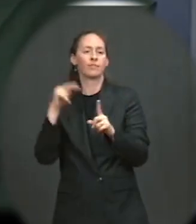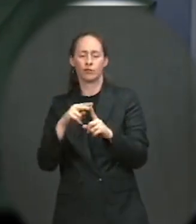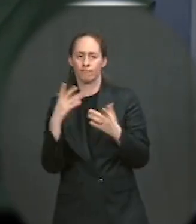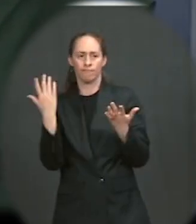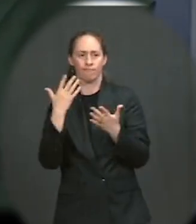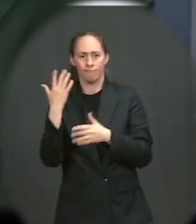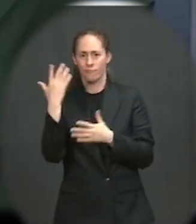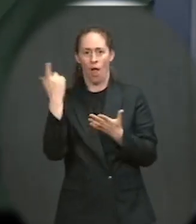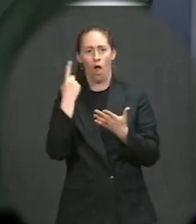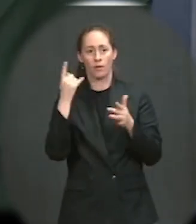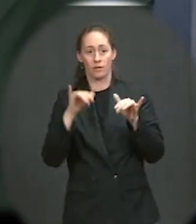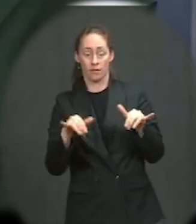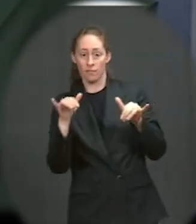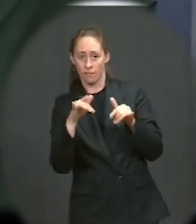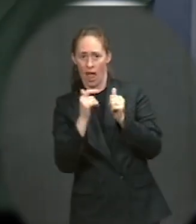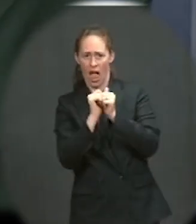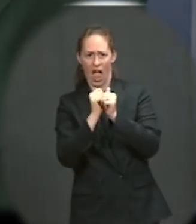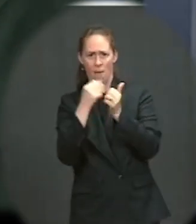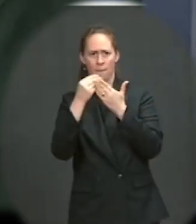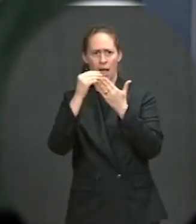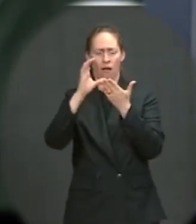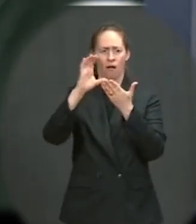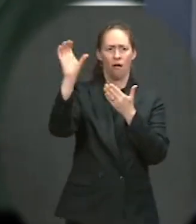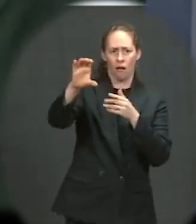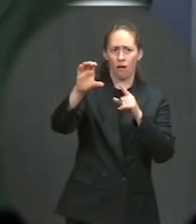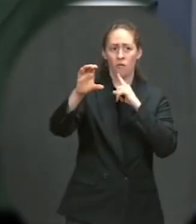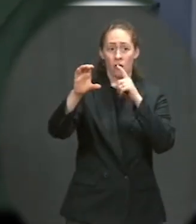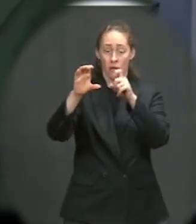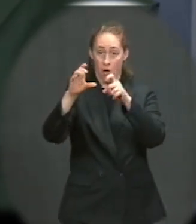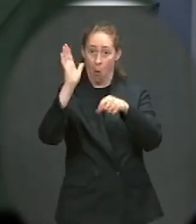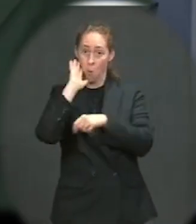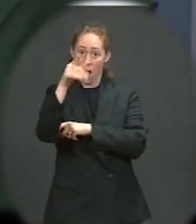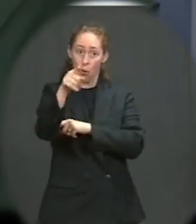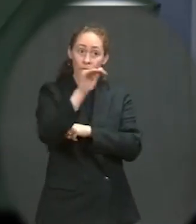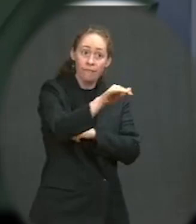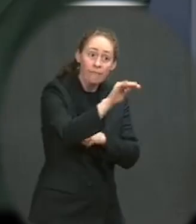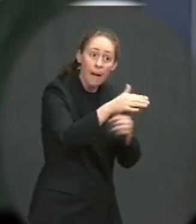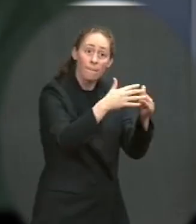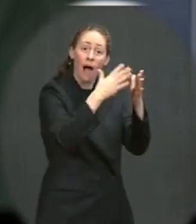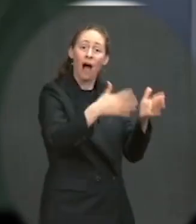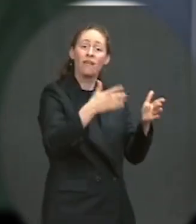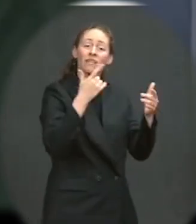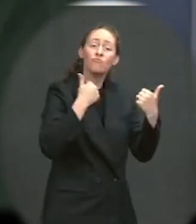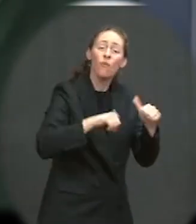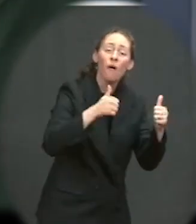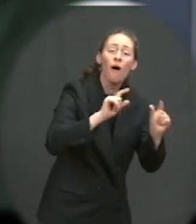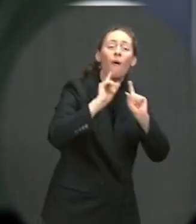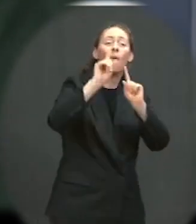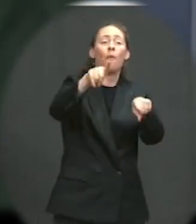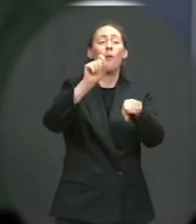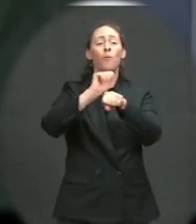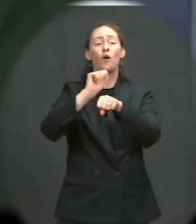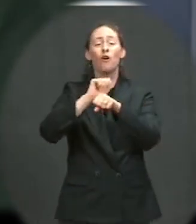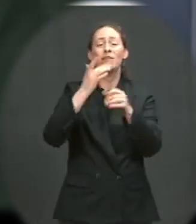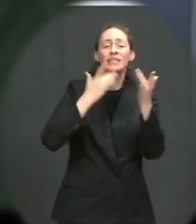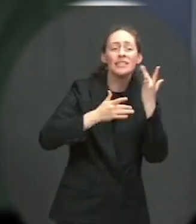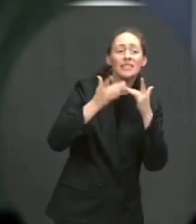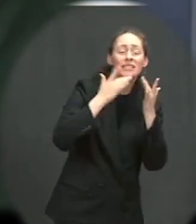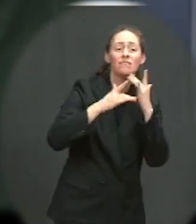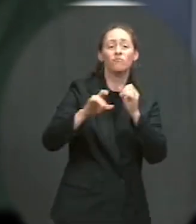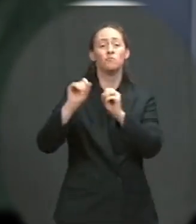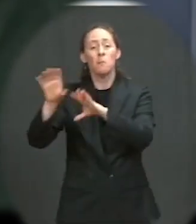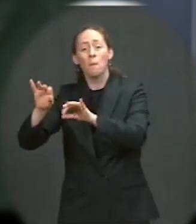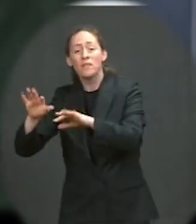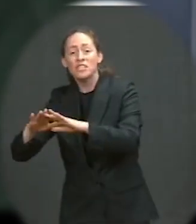-fors is, are you going to ask Americans who are just trying to go to work, just trying to drive their cars to work, drop their kids off at school, to pay